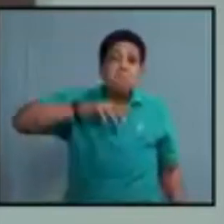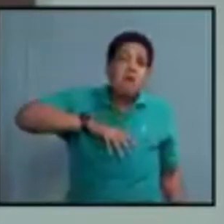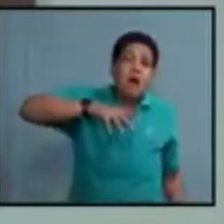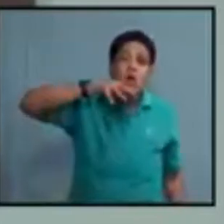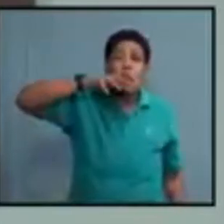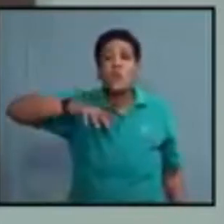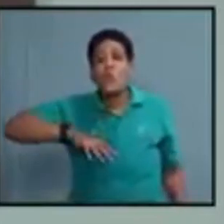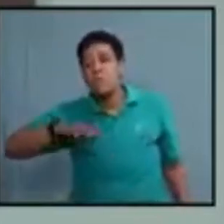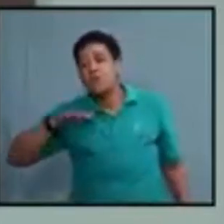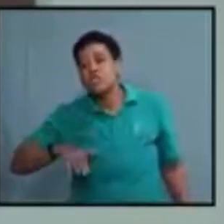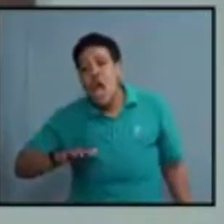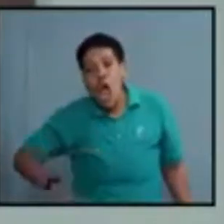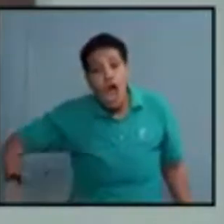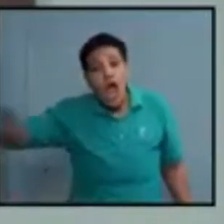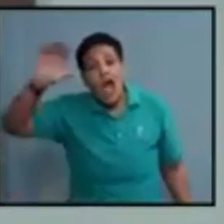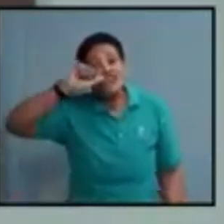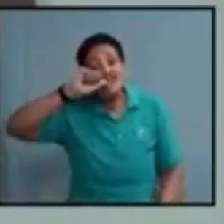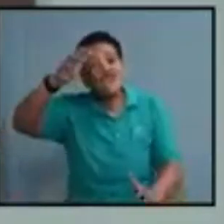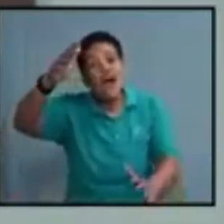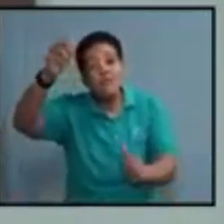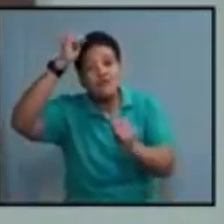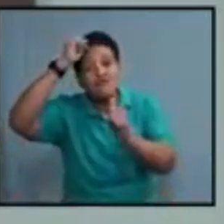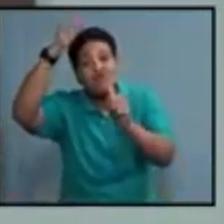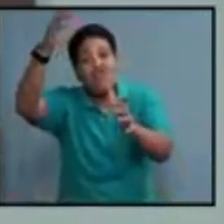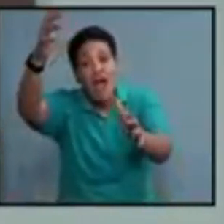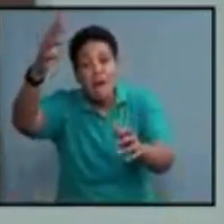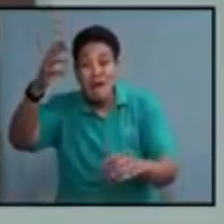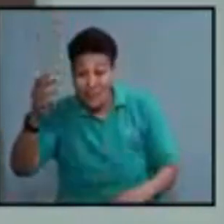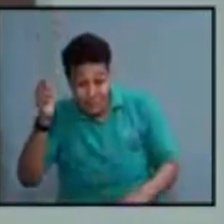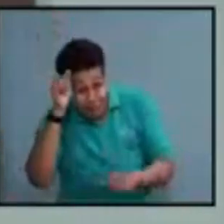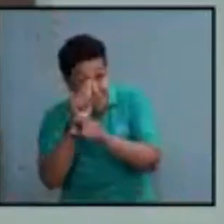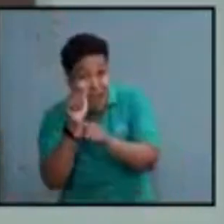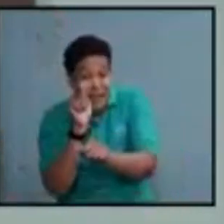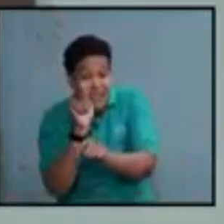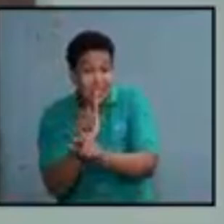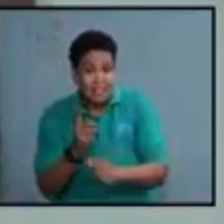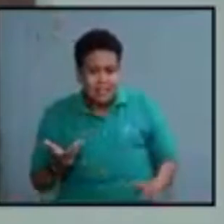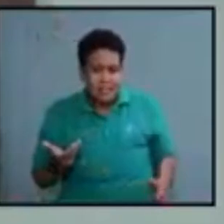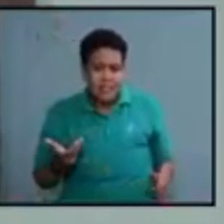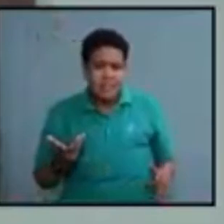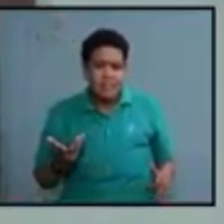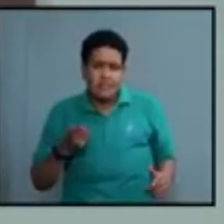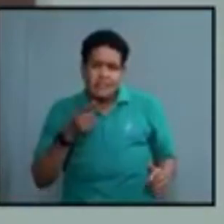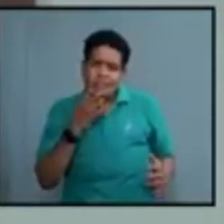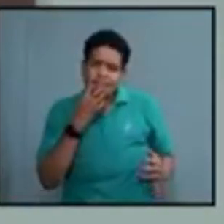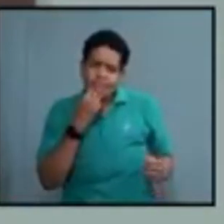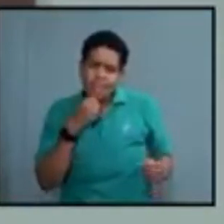and child, grandma, grandpa, brother, sister, to take